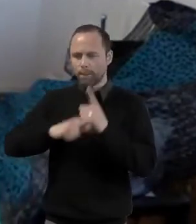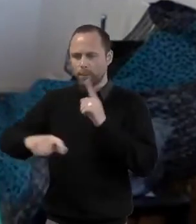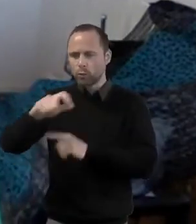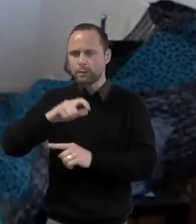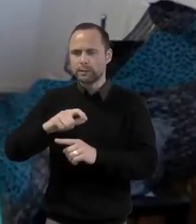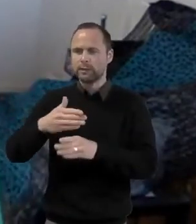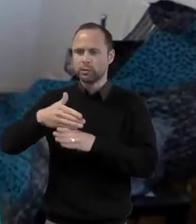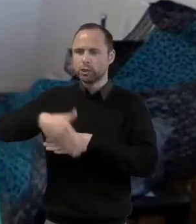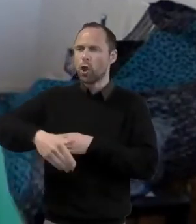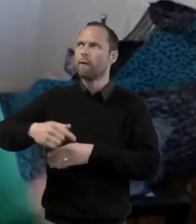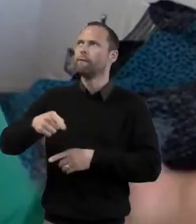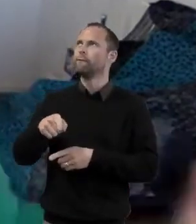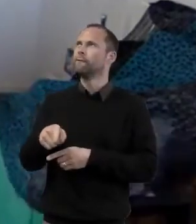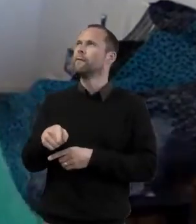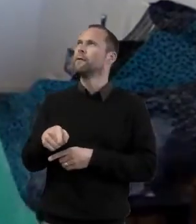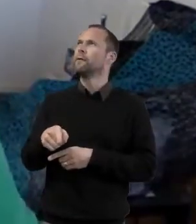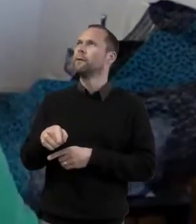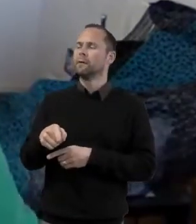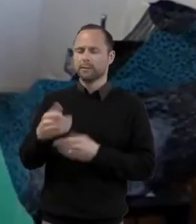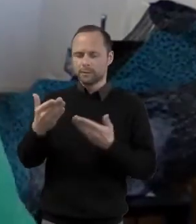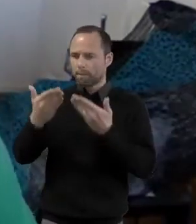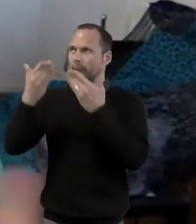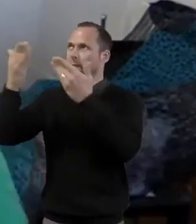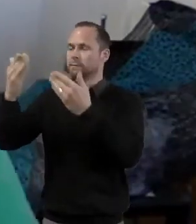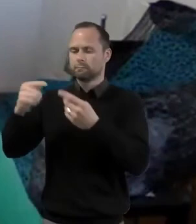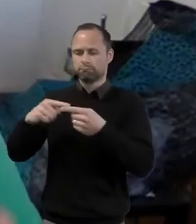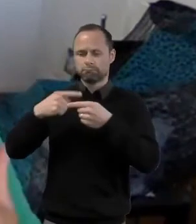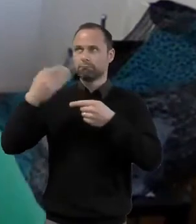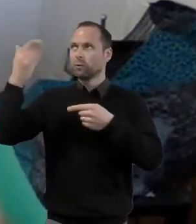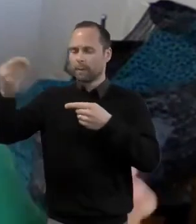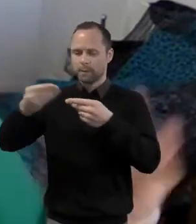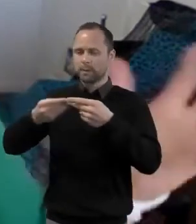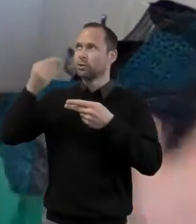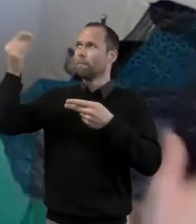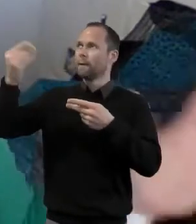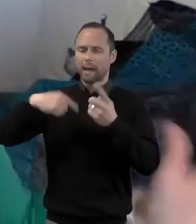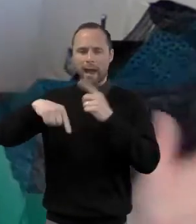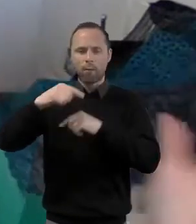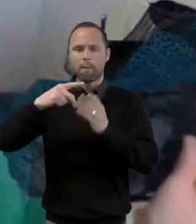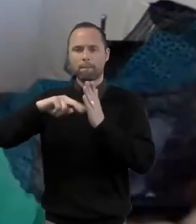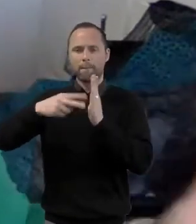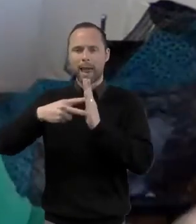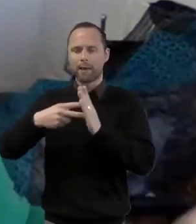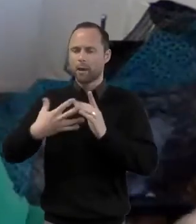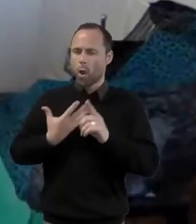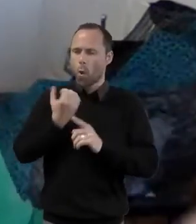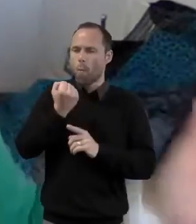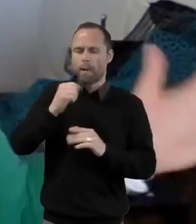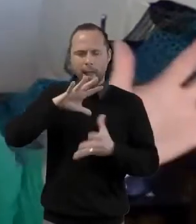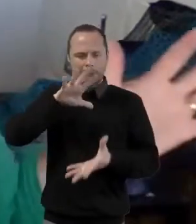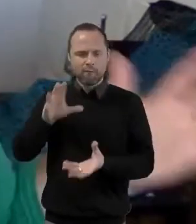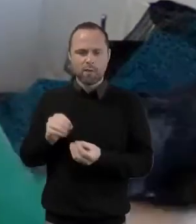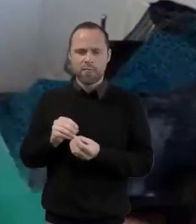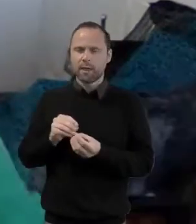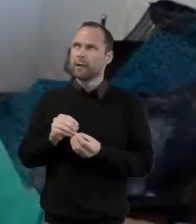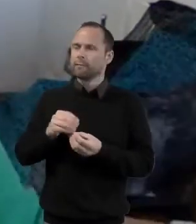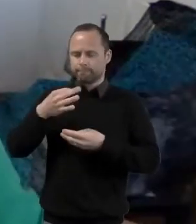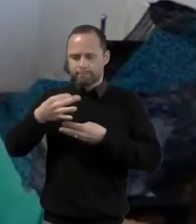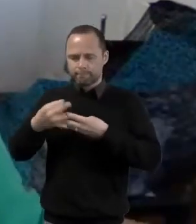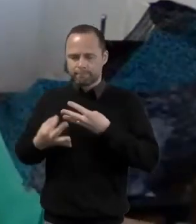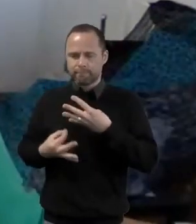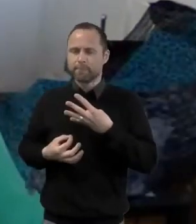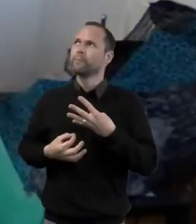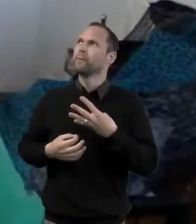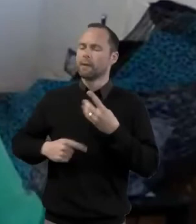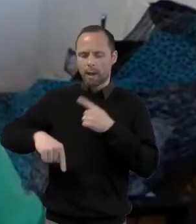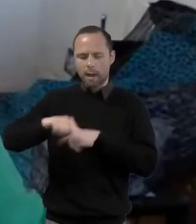serve. We submit our ambitions for those places and our hopes for ourselves to you. We submit the whole of our